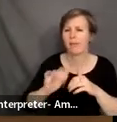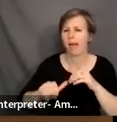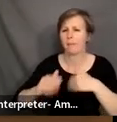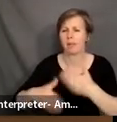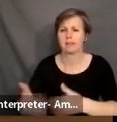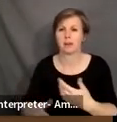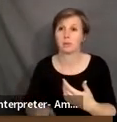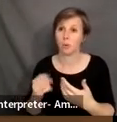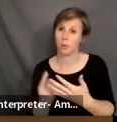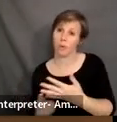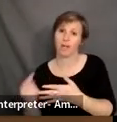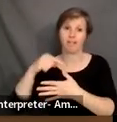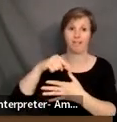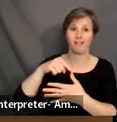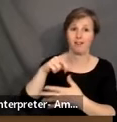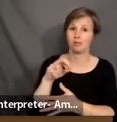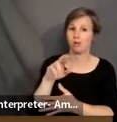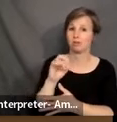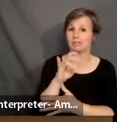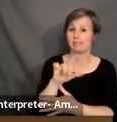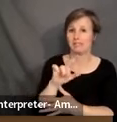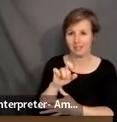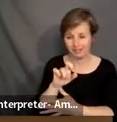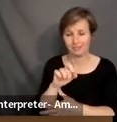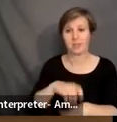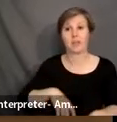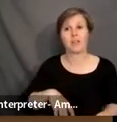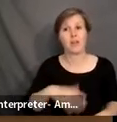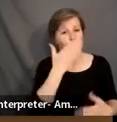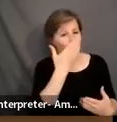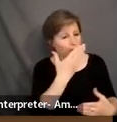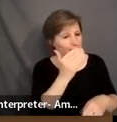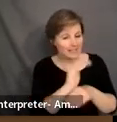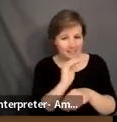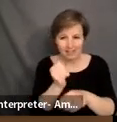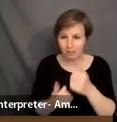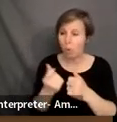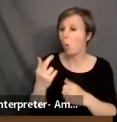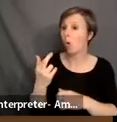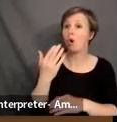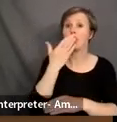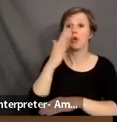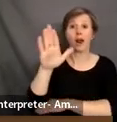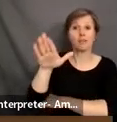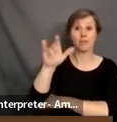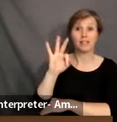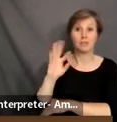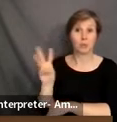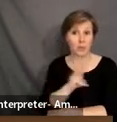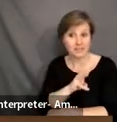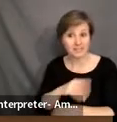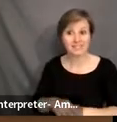Thank you. Good evening, everyone, or good afternoon, if you're in the West Coast.